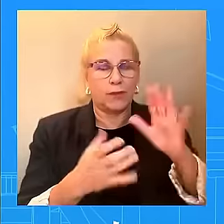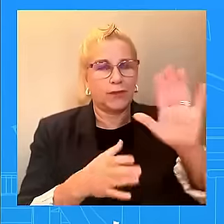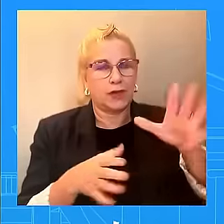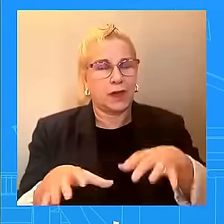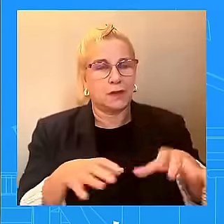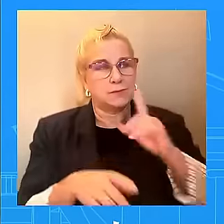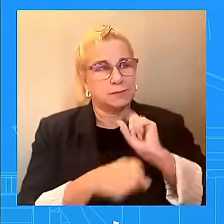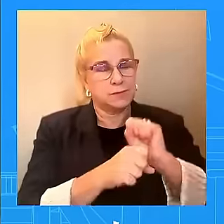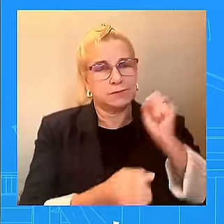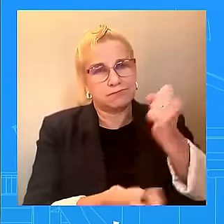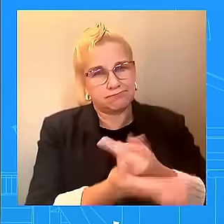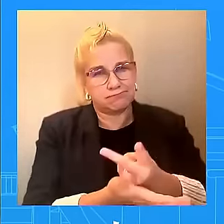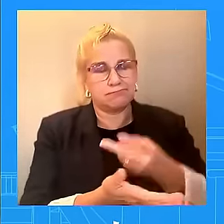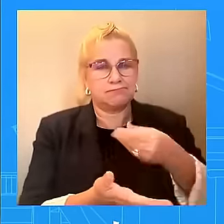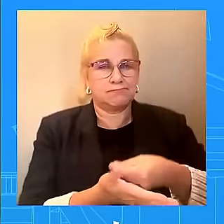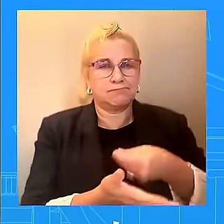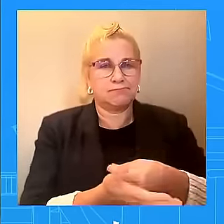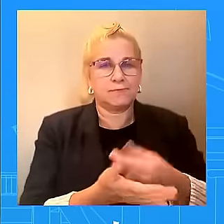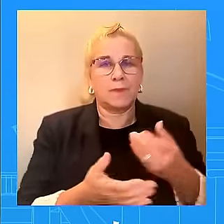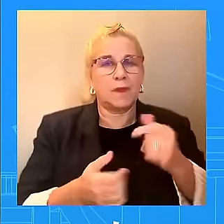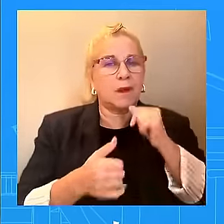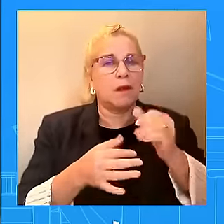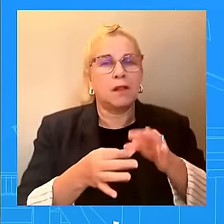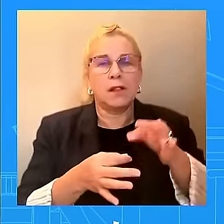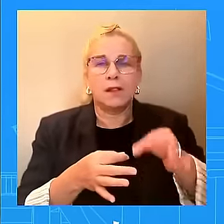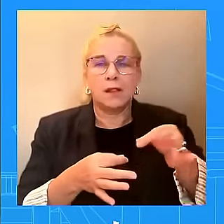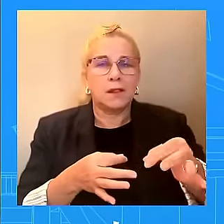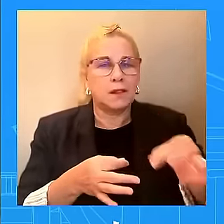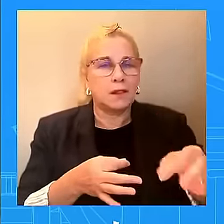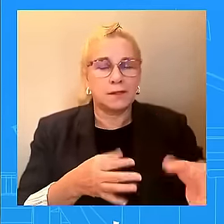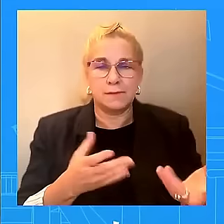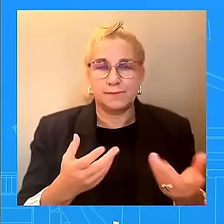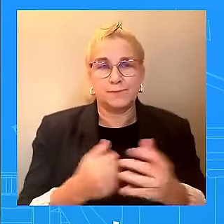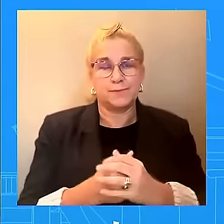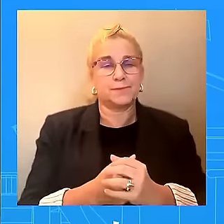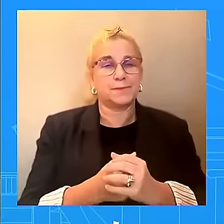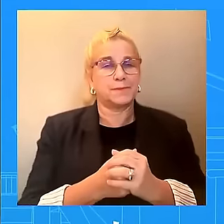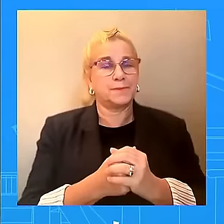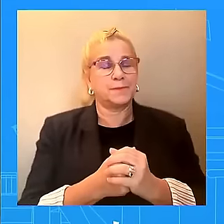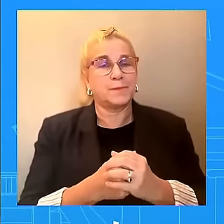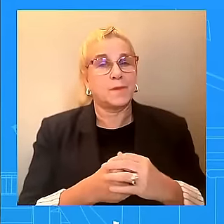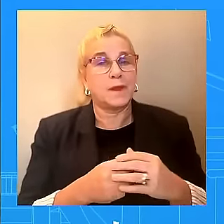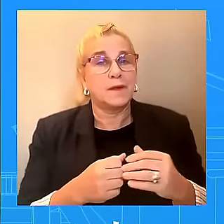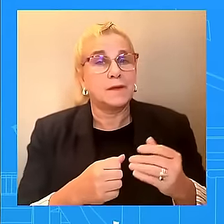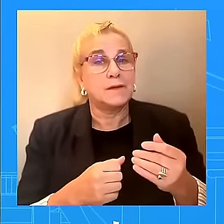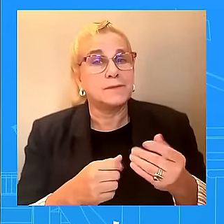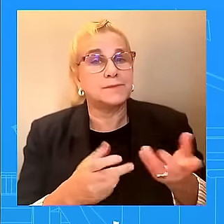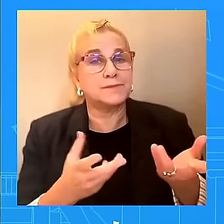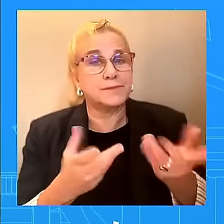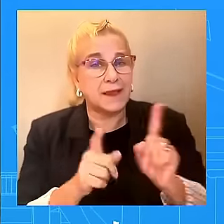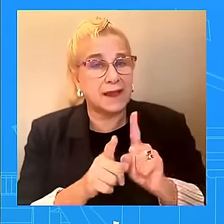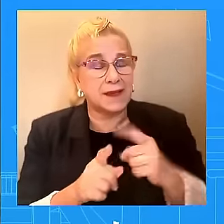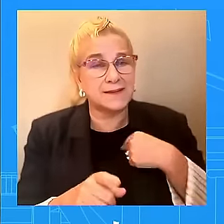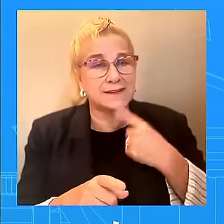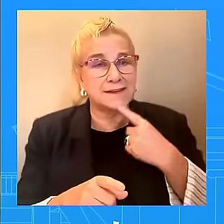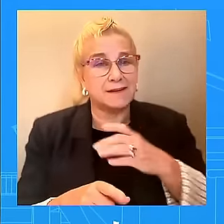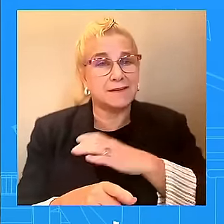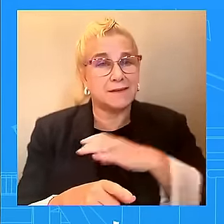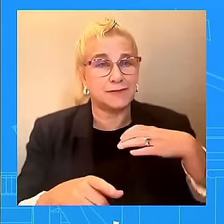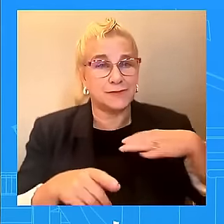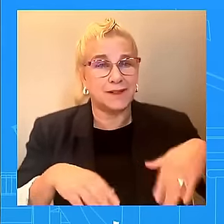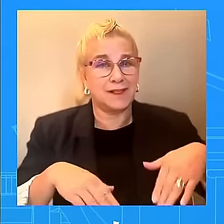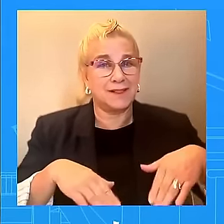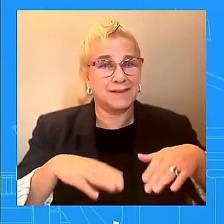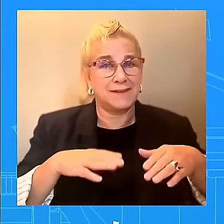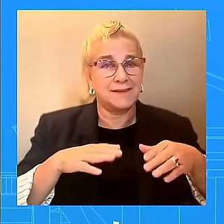time Congress has been able to take action and to act on when it comes to urgent problems, urgent matter. They've been able to